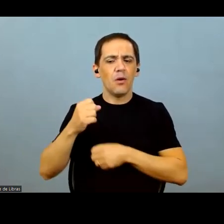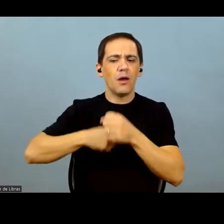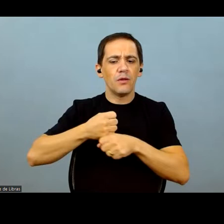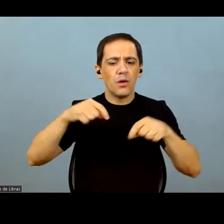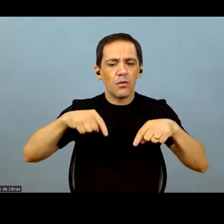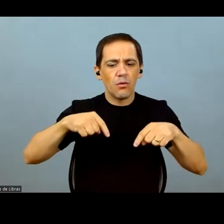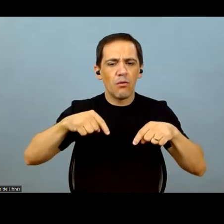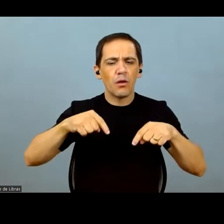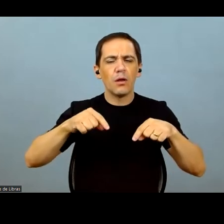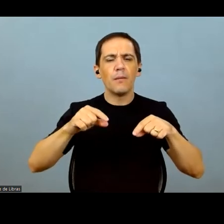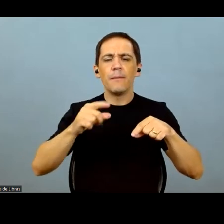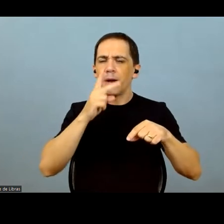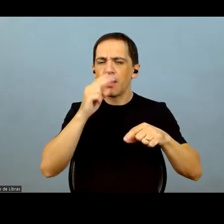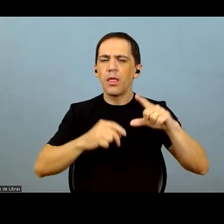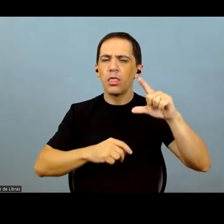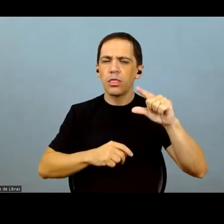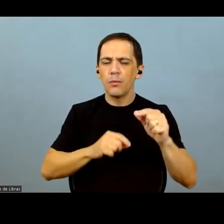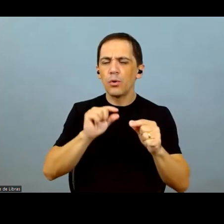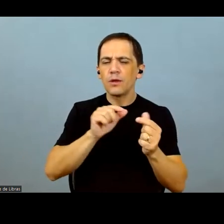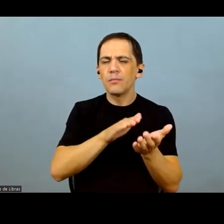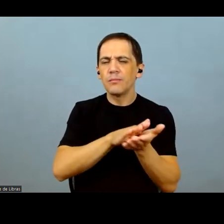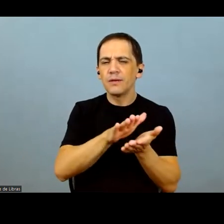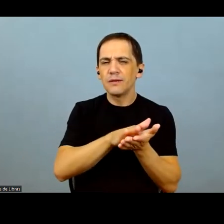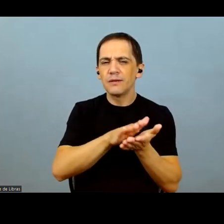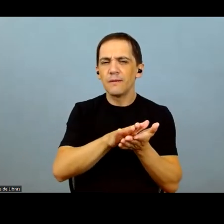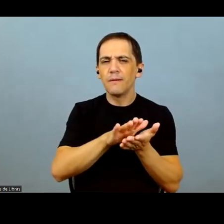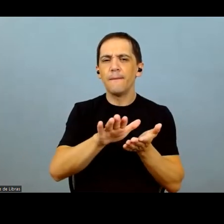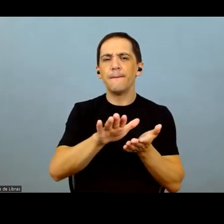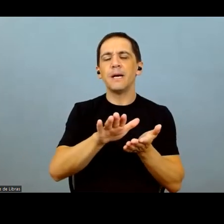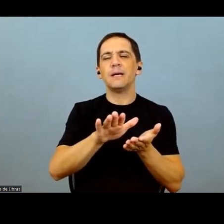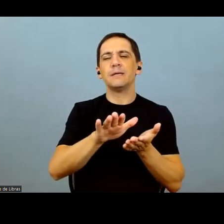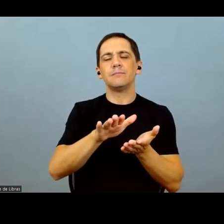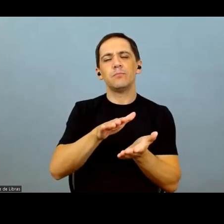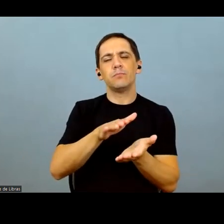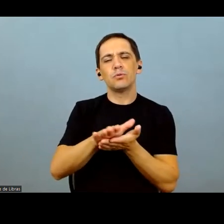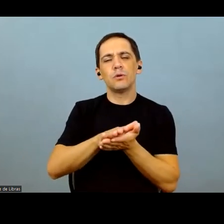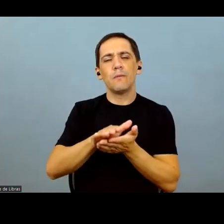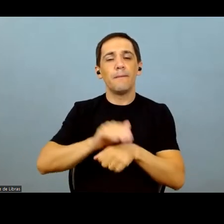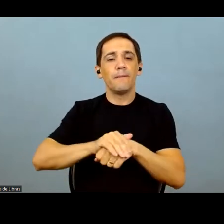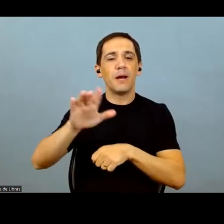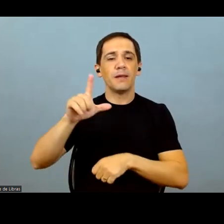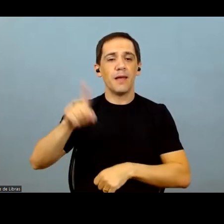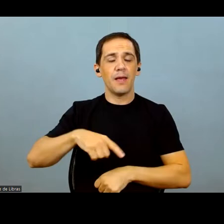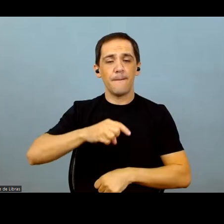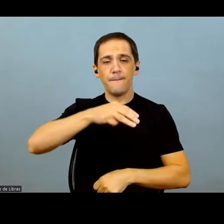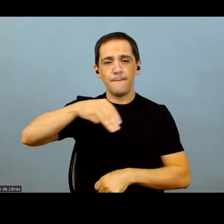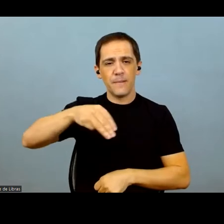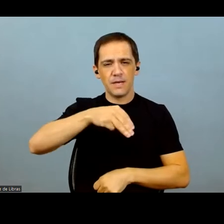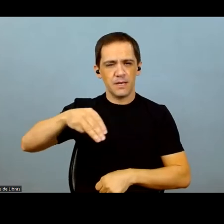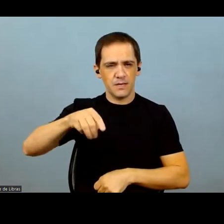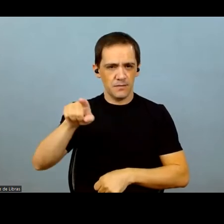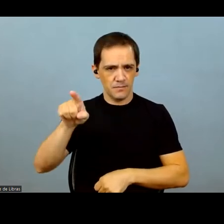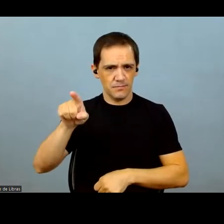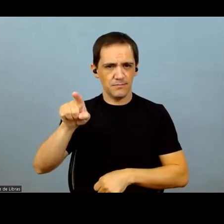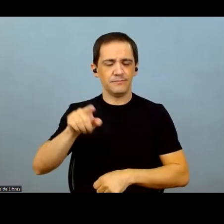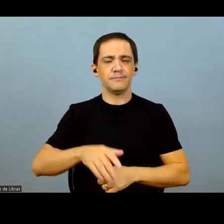lower than budget for corn and our key area for corn this year